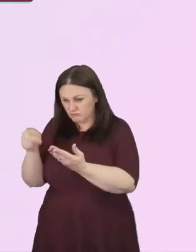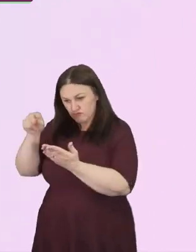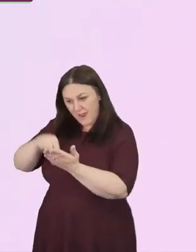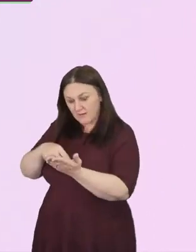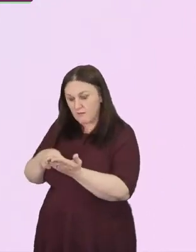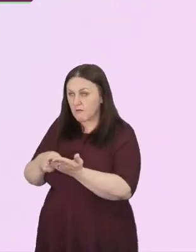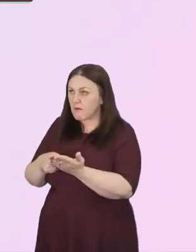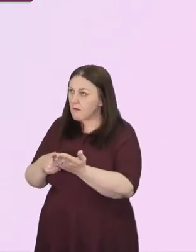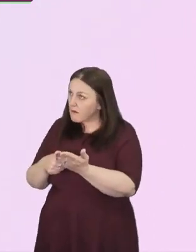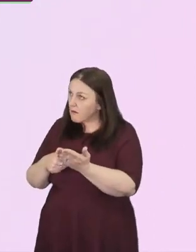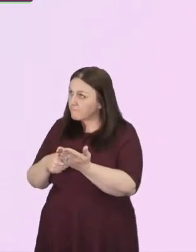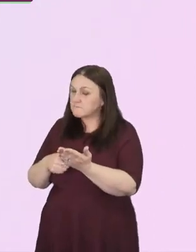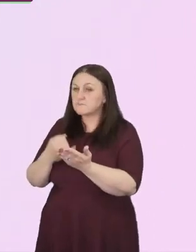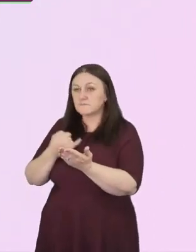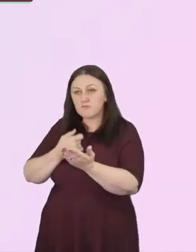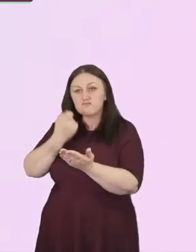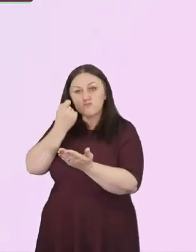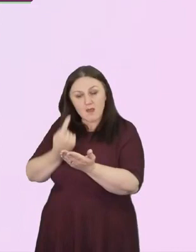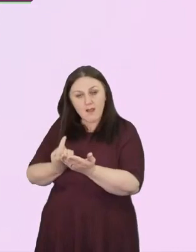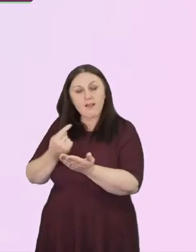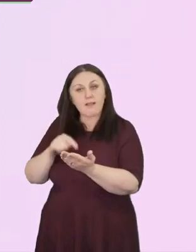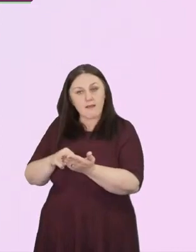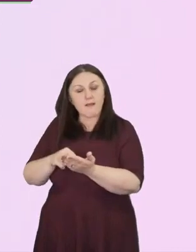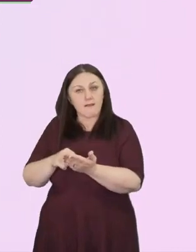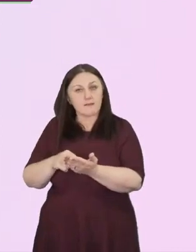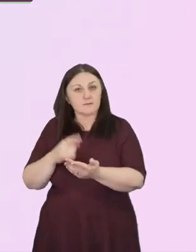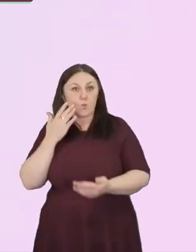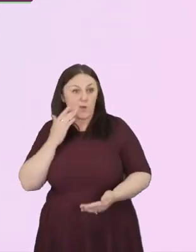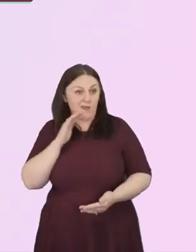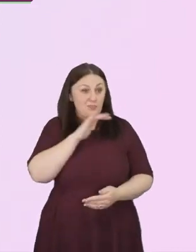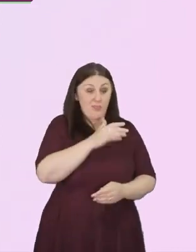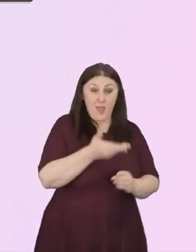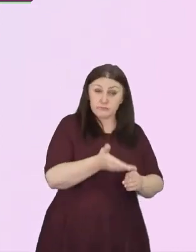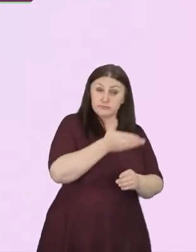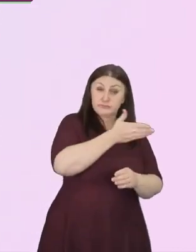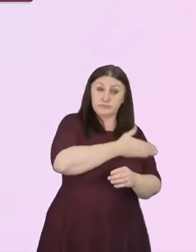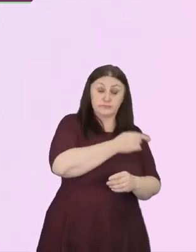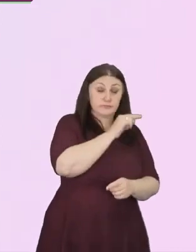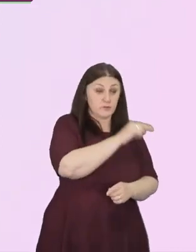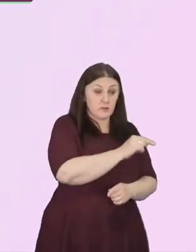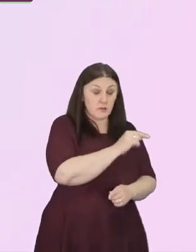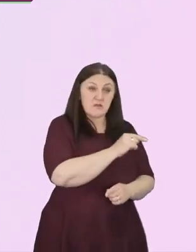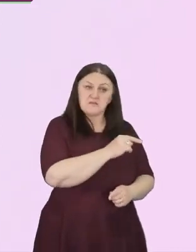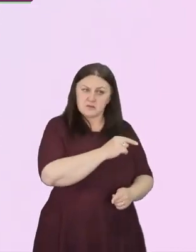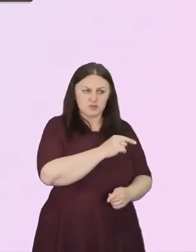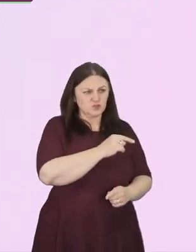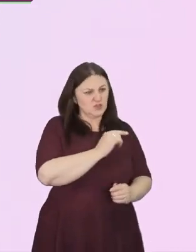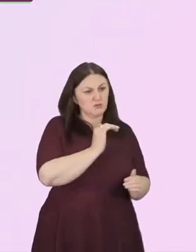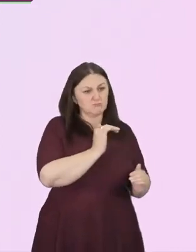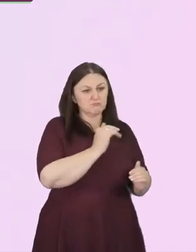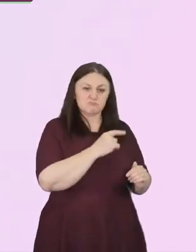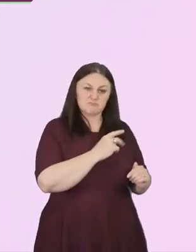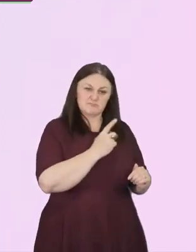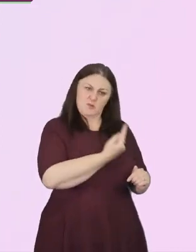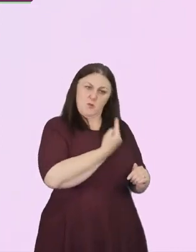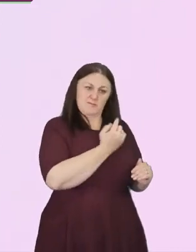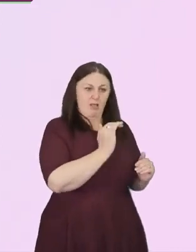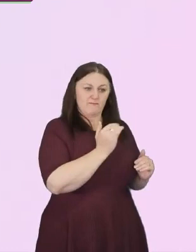the prejudice and the superiority of white missionaries towards the Africans.